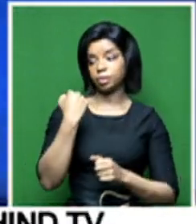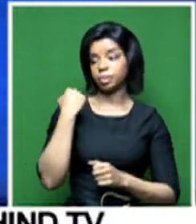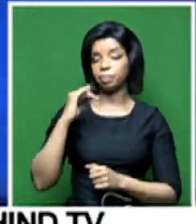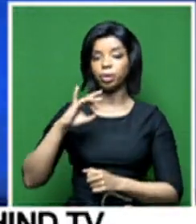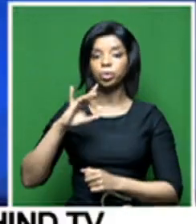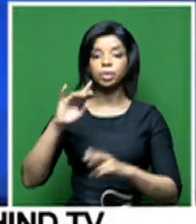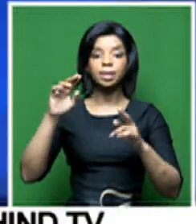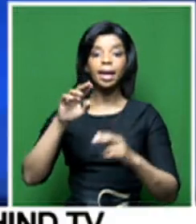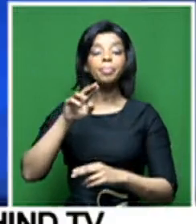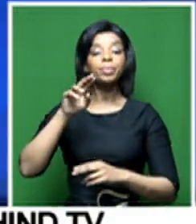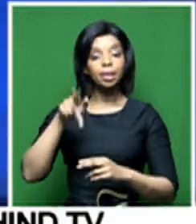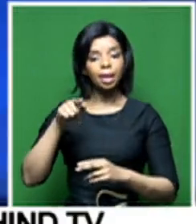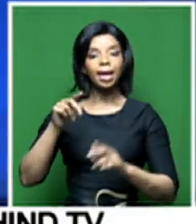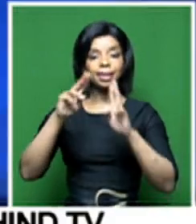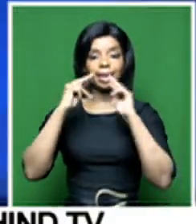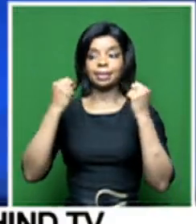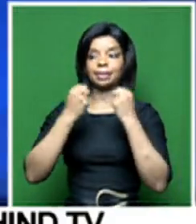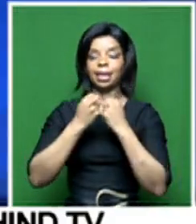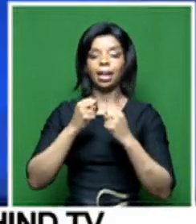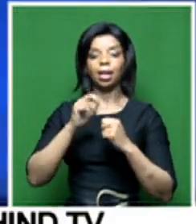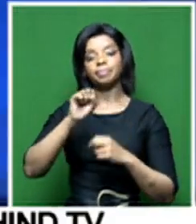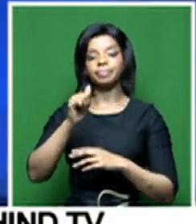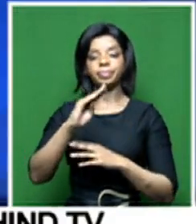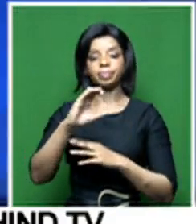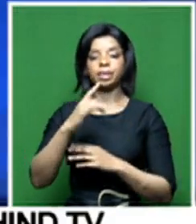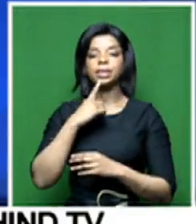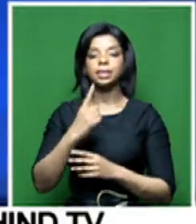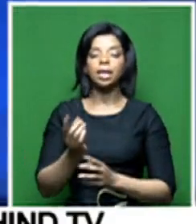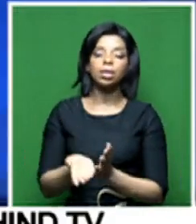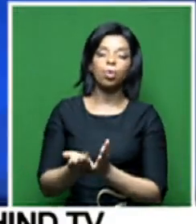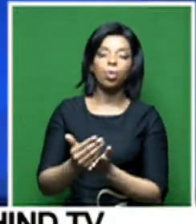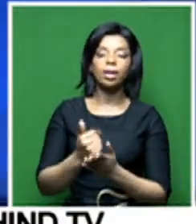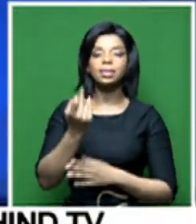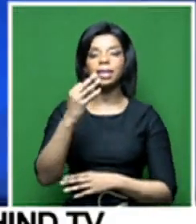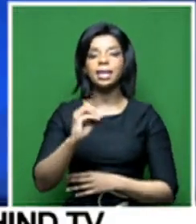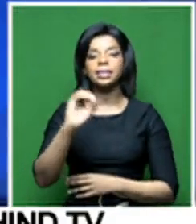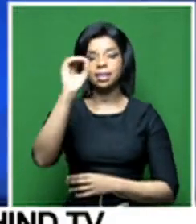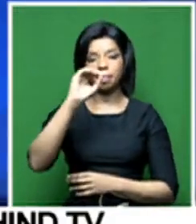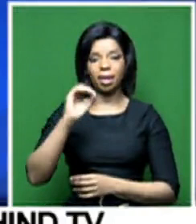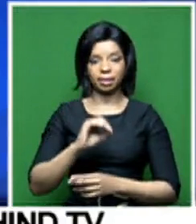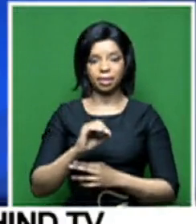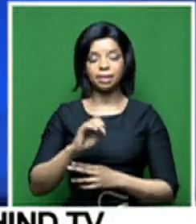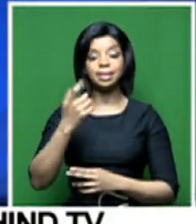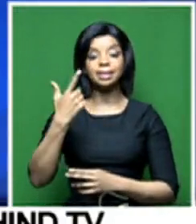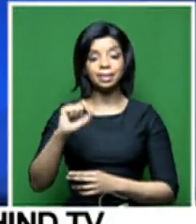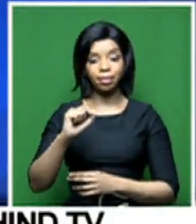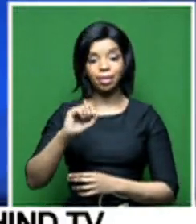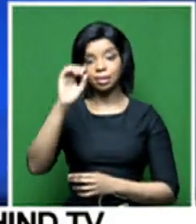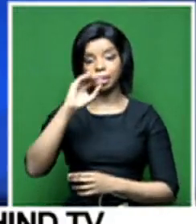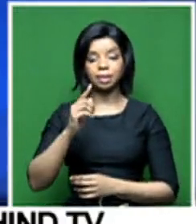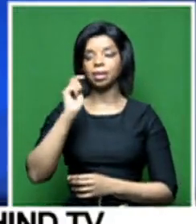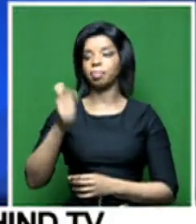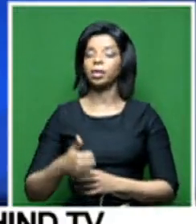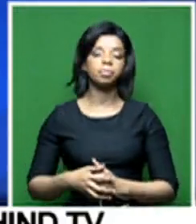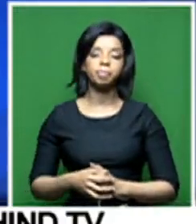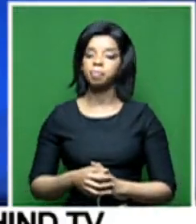it only manages to collect 30% of TV licenses with 70% of TV owners defaulting on payments.